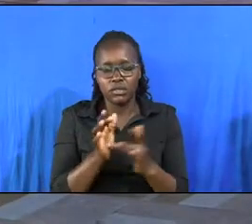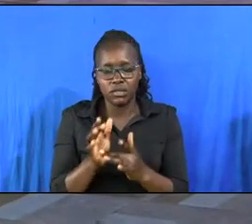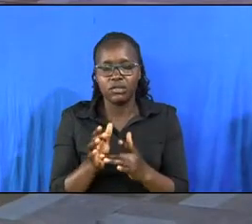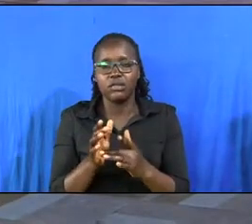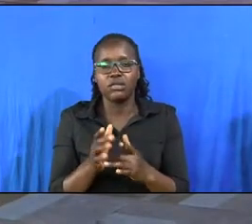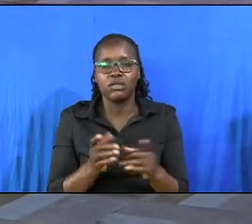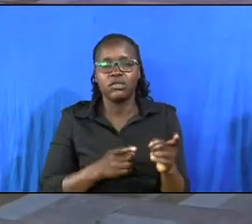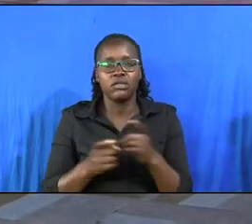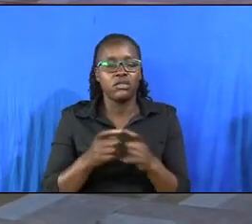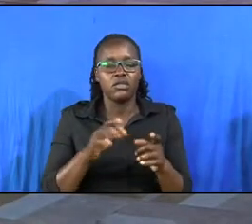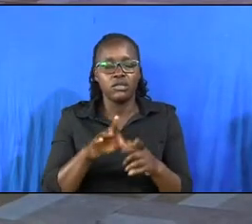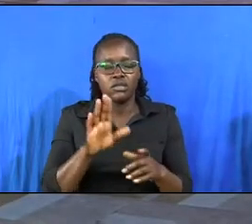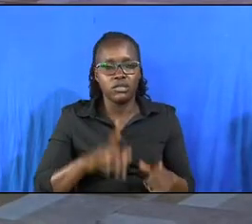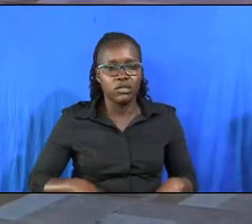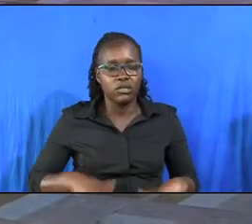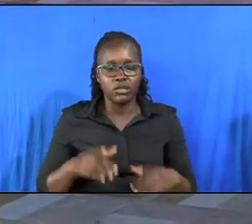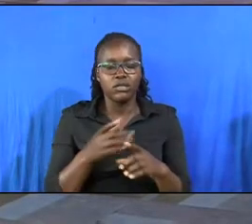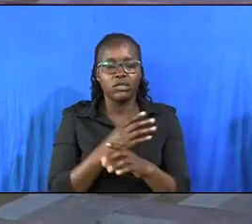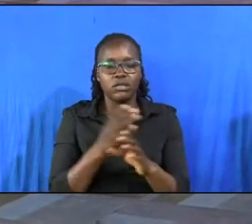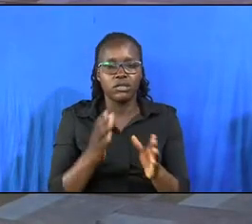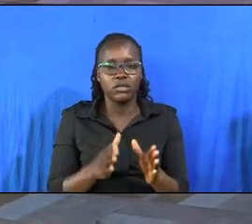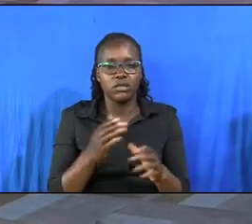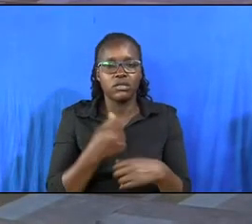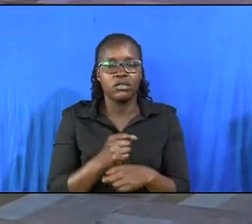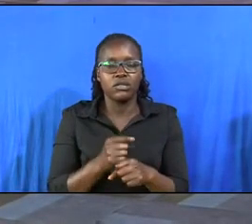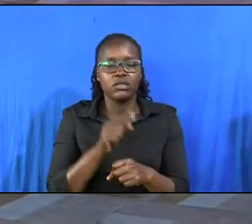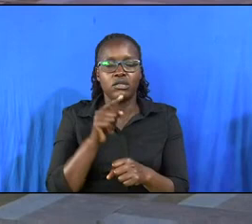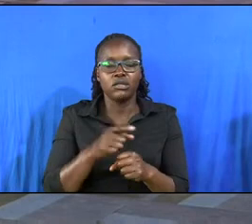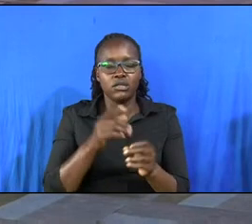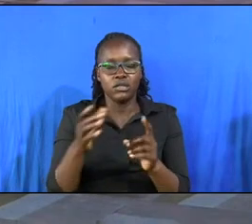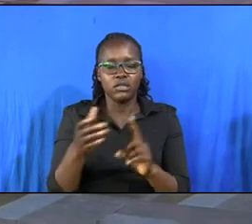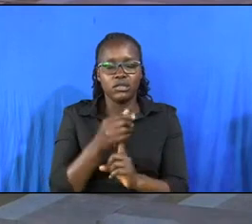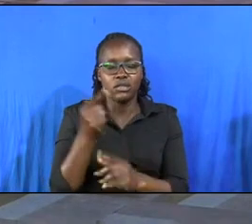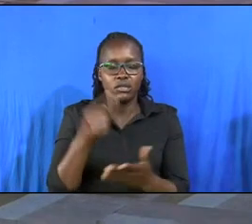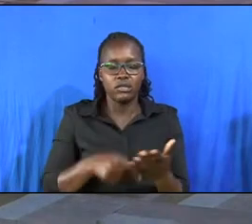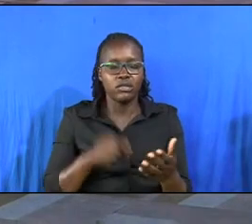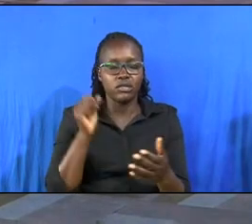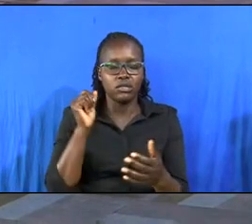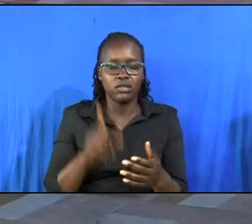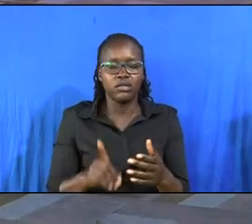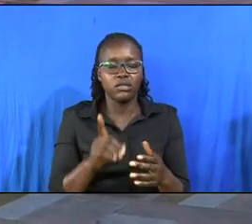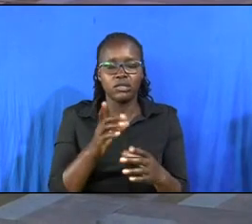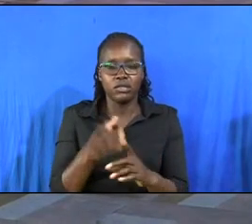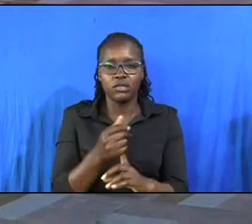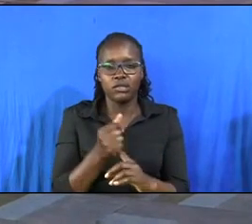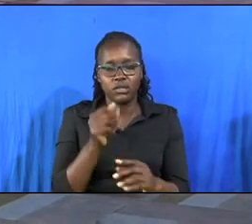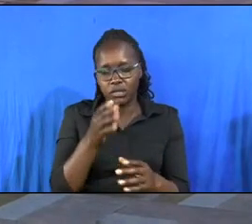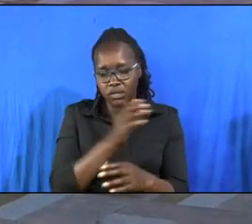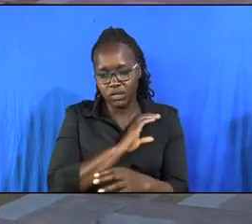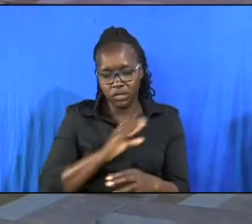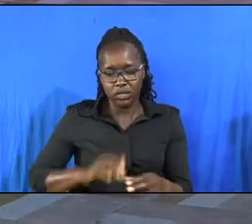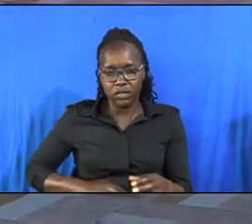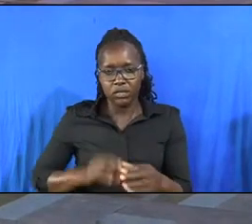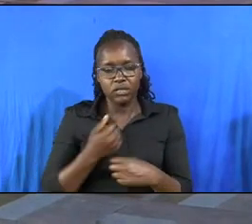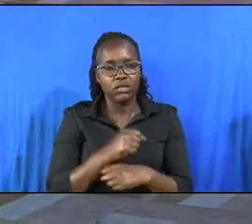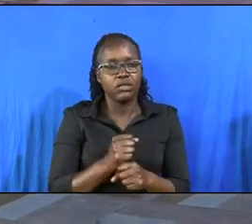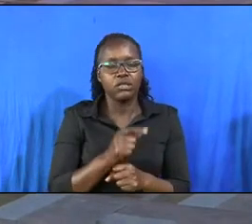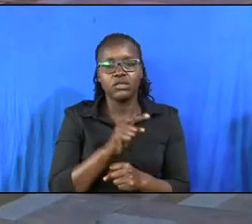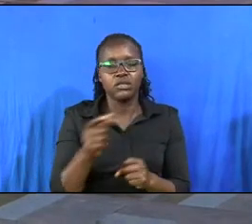control of your life and Christ will make you achieve what you should achieve. Christ will make you